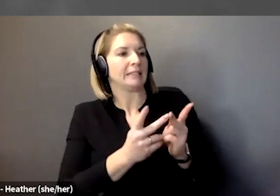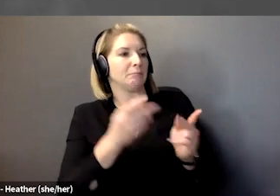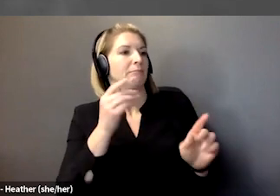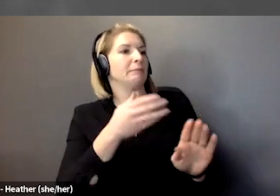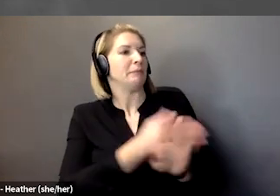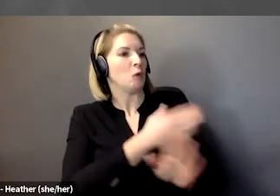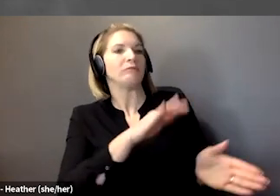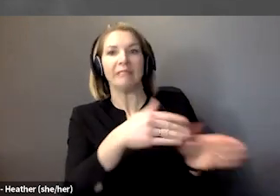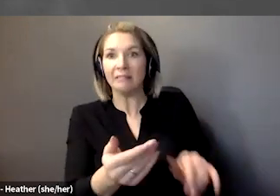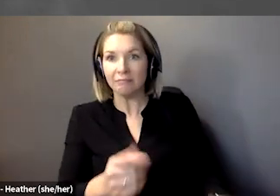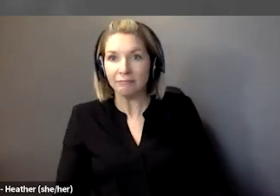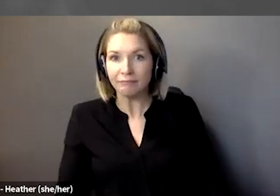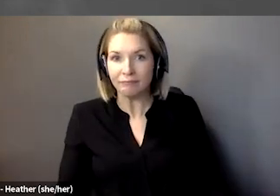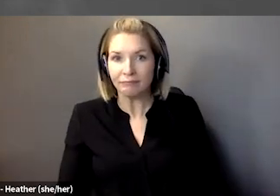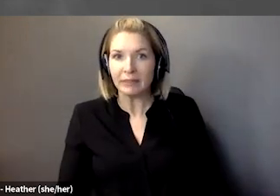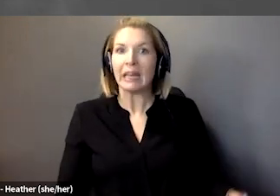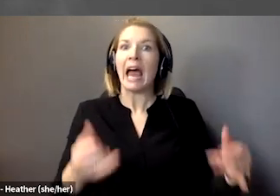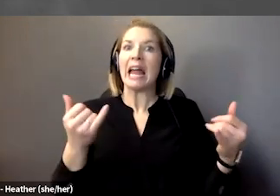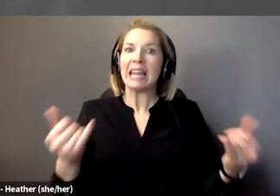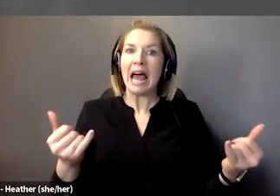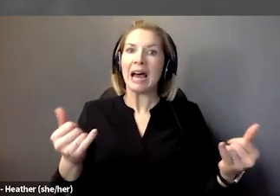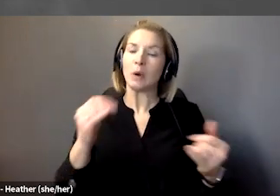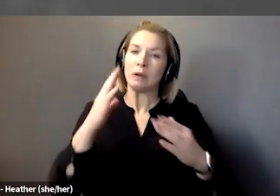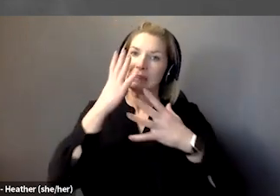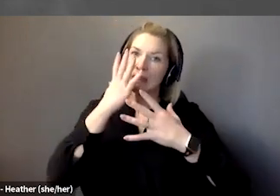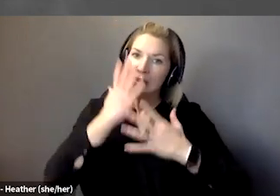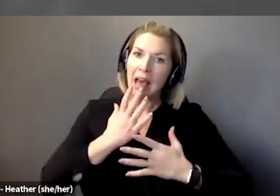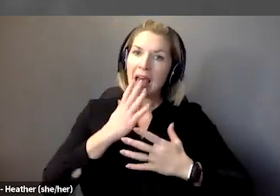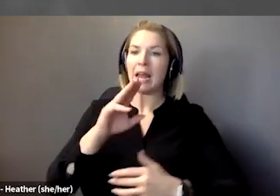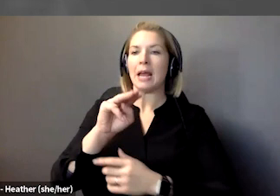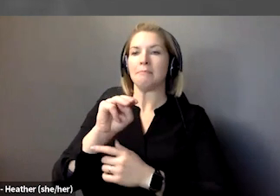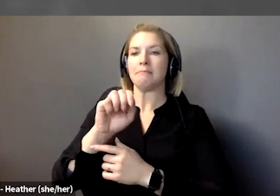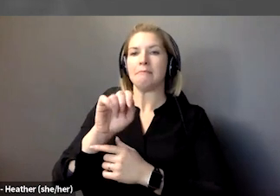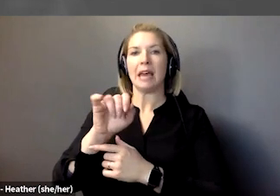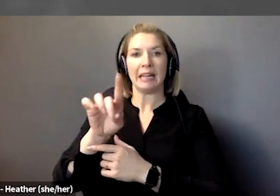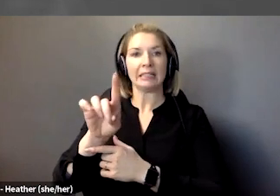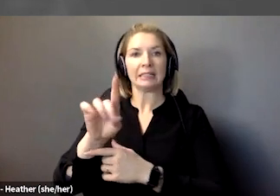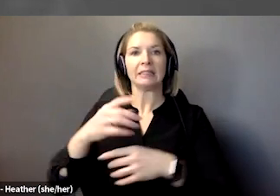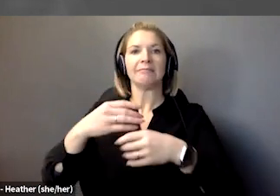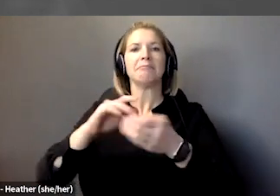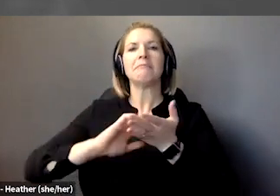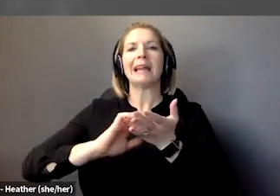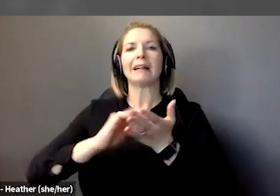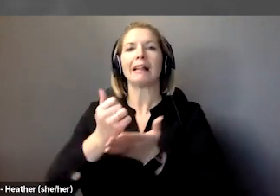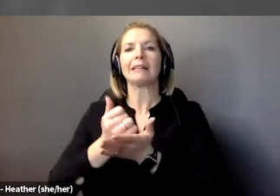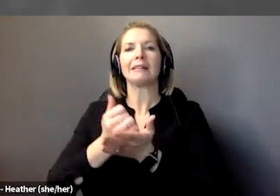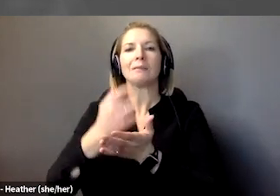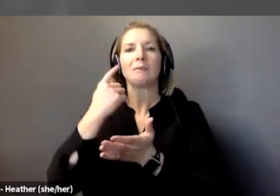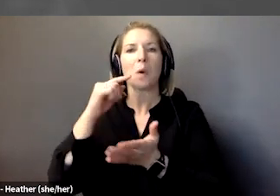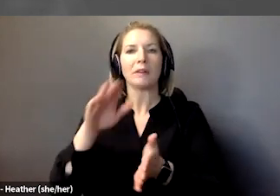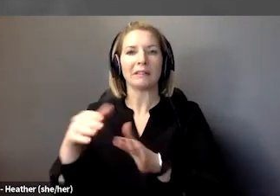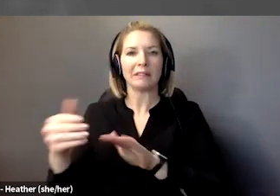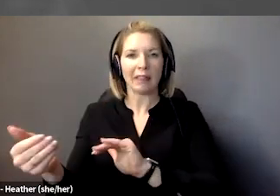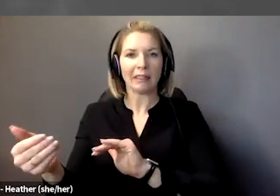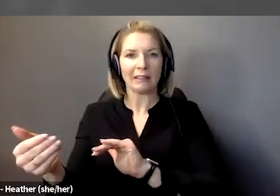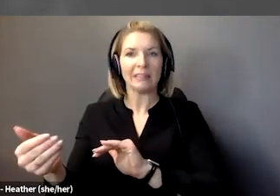sadly, medical assistance in dying is seen as a solution for us. Now, needless to say,